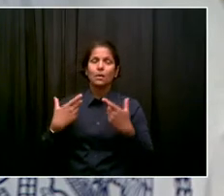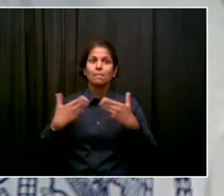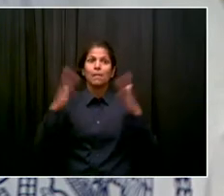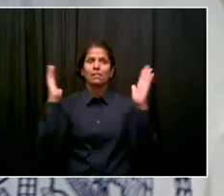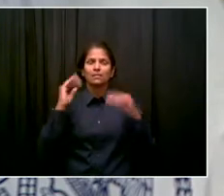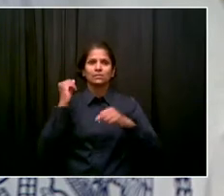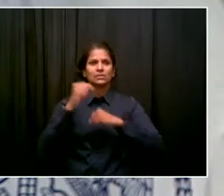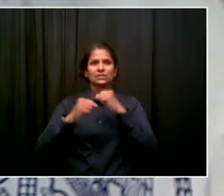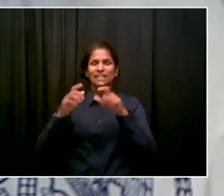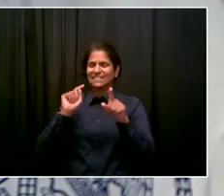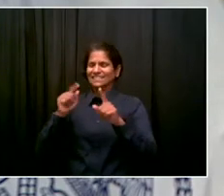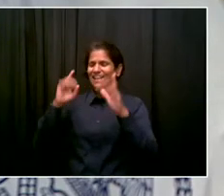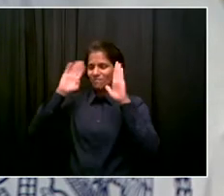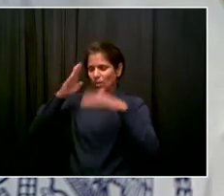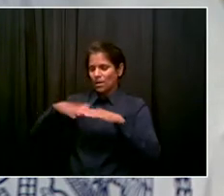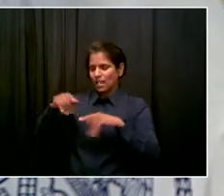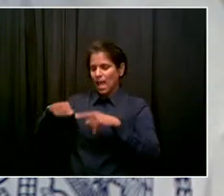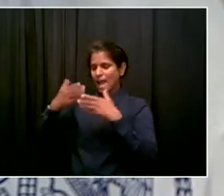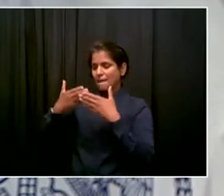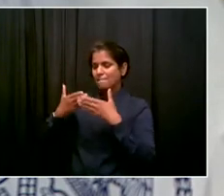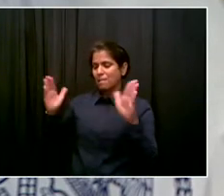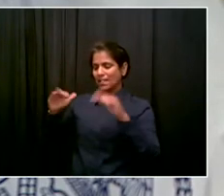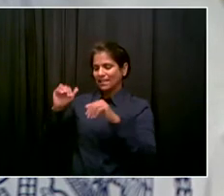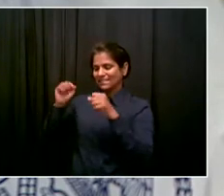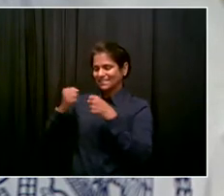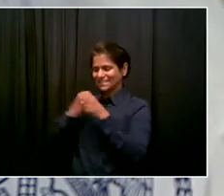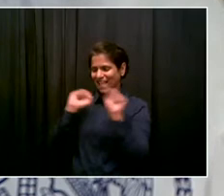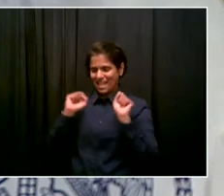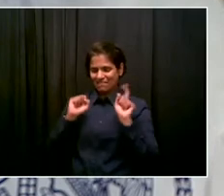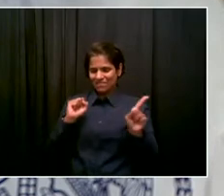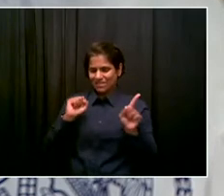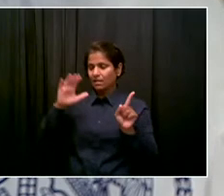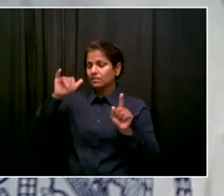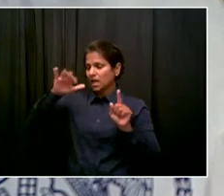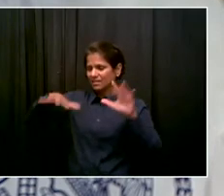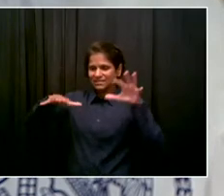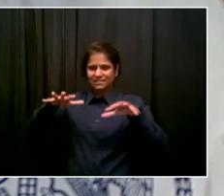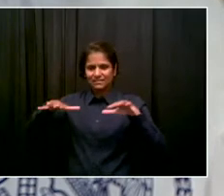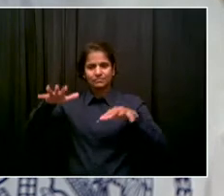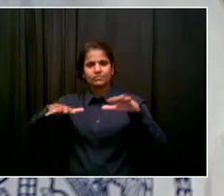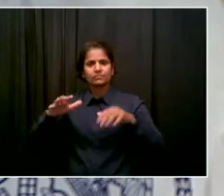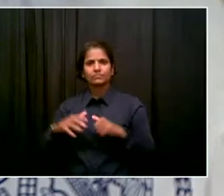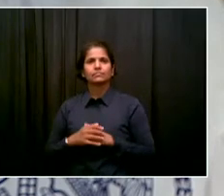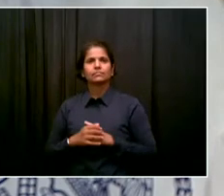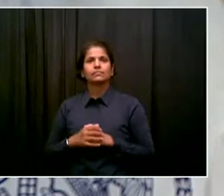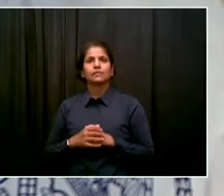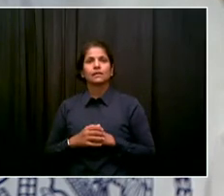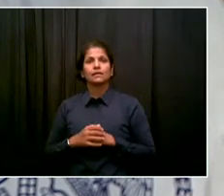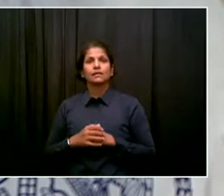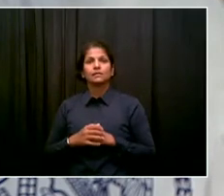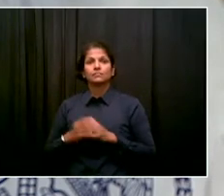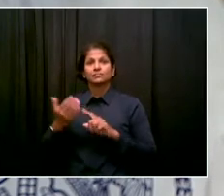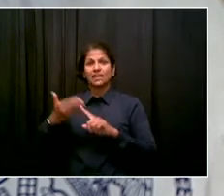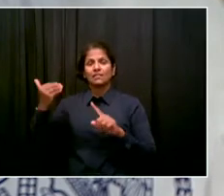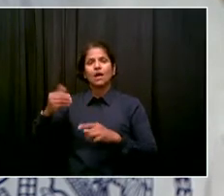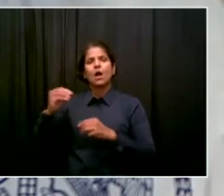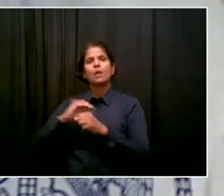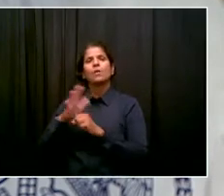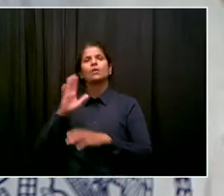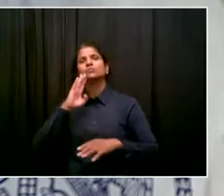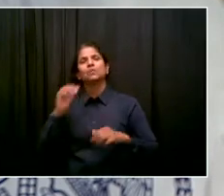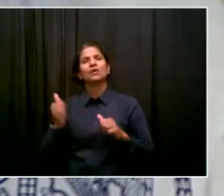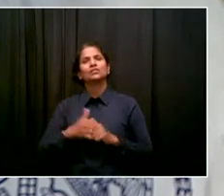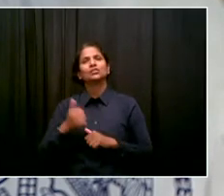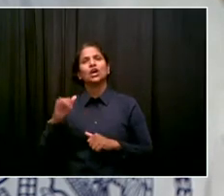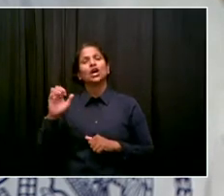and deeply back to where we were before the pandemic. We had the most jobs in our history, and so many things that were working right in this city. We were the safest